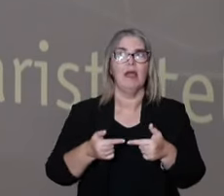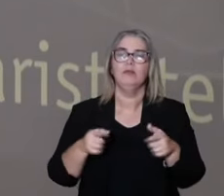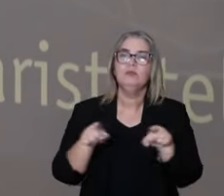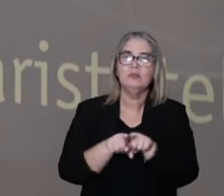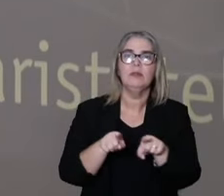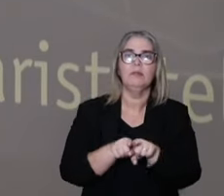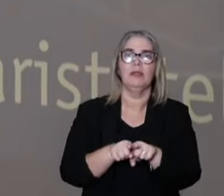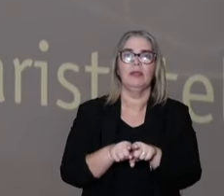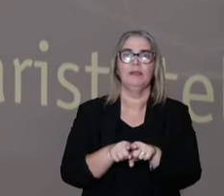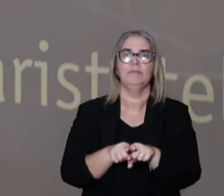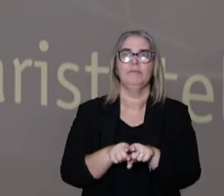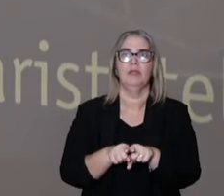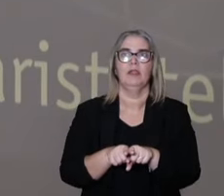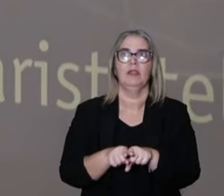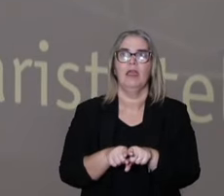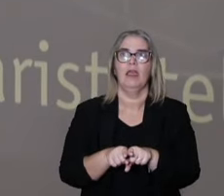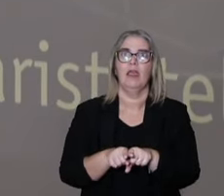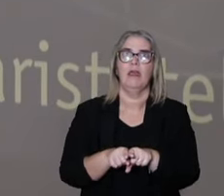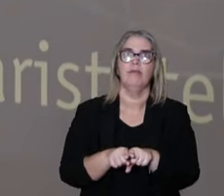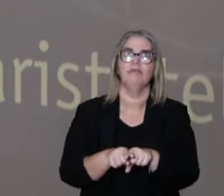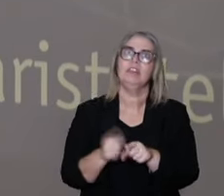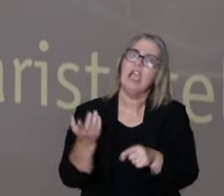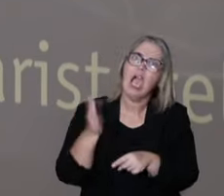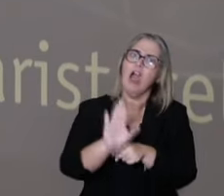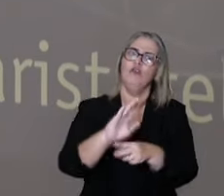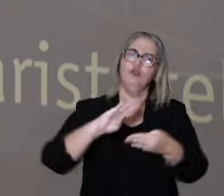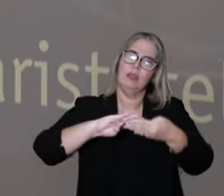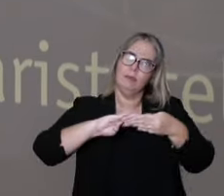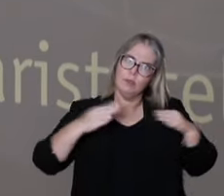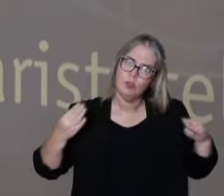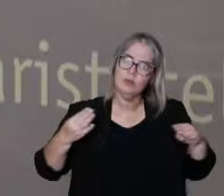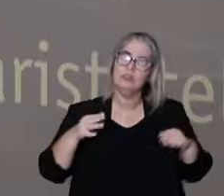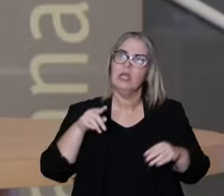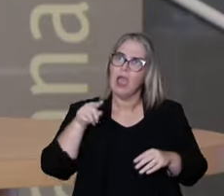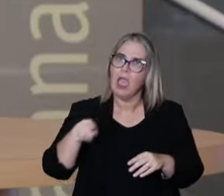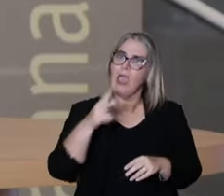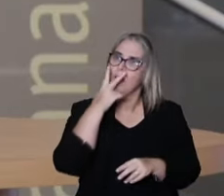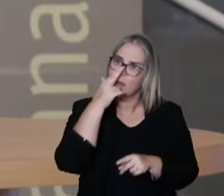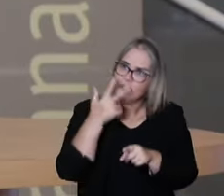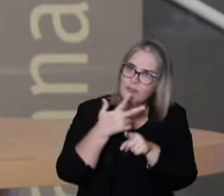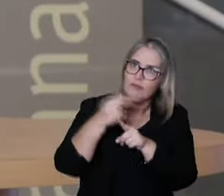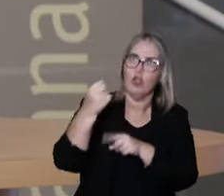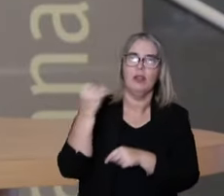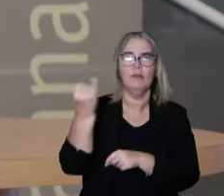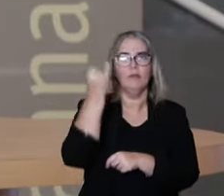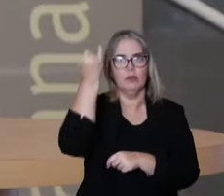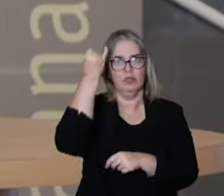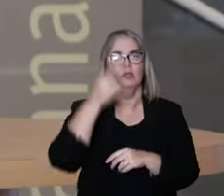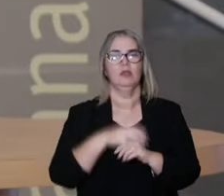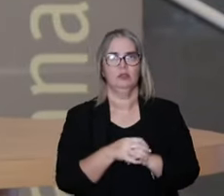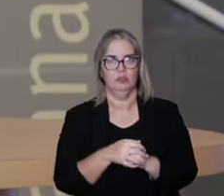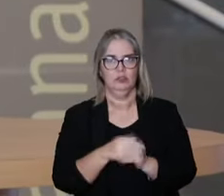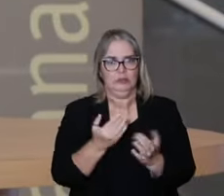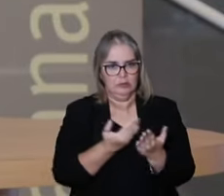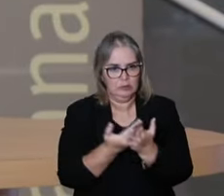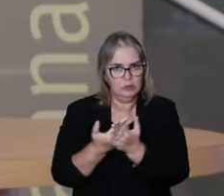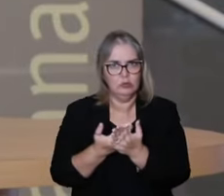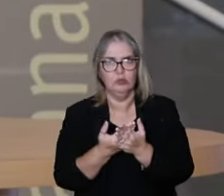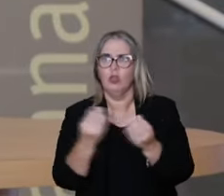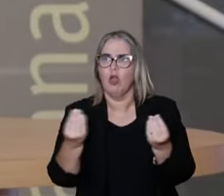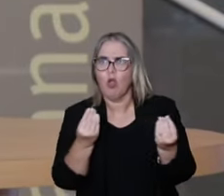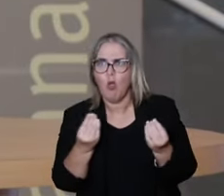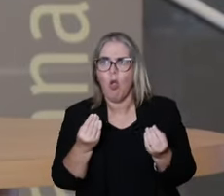an effort for the biomedicine to an achievement of this type of clinical